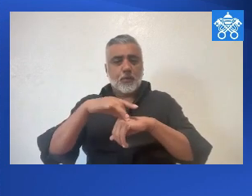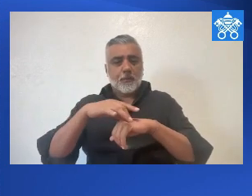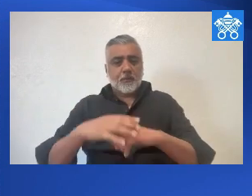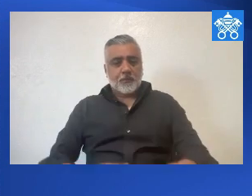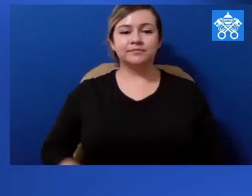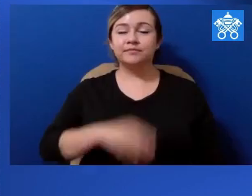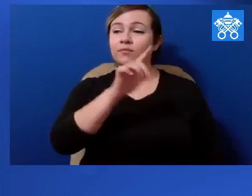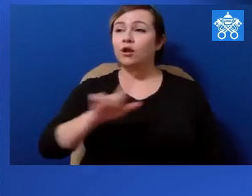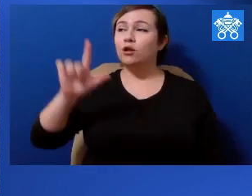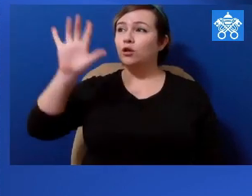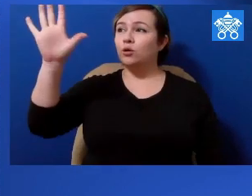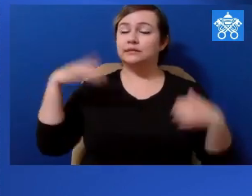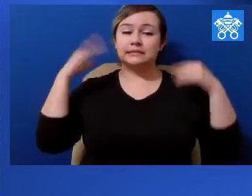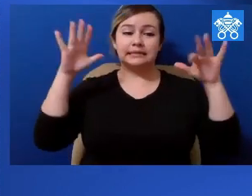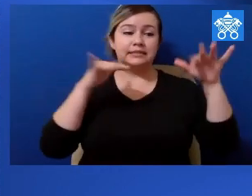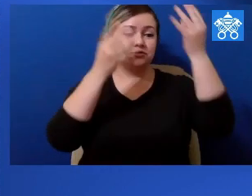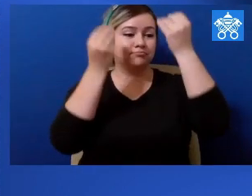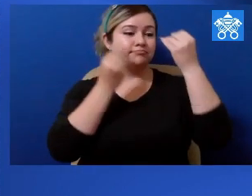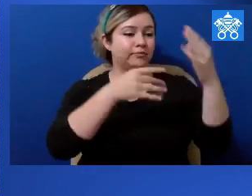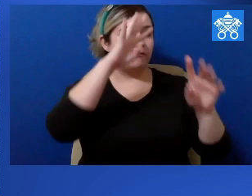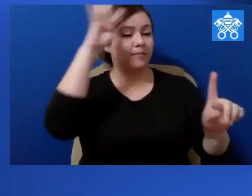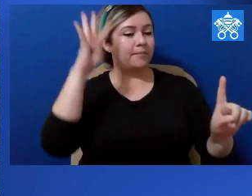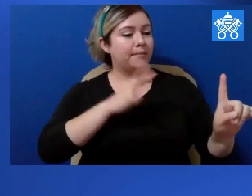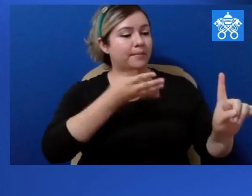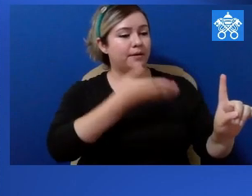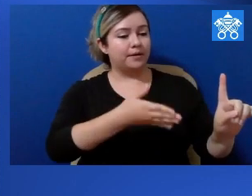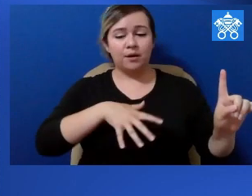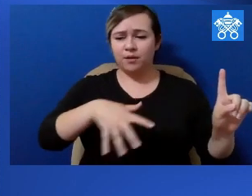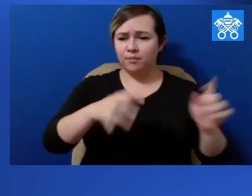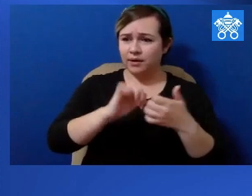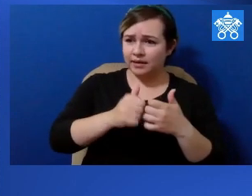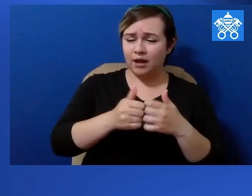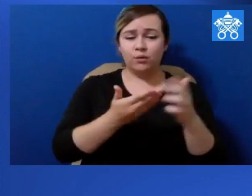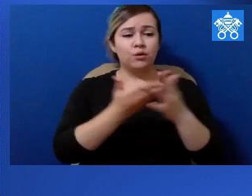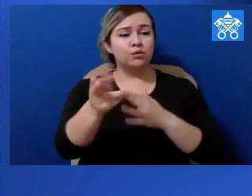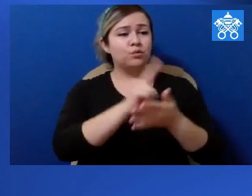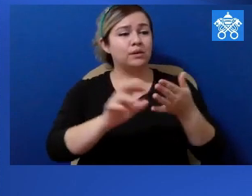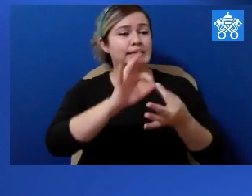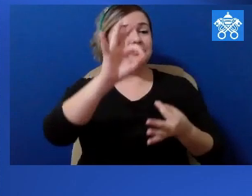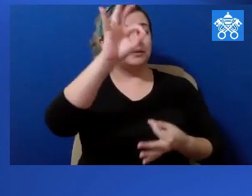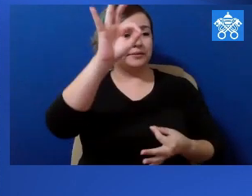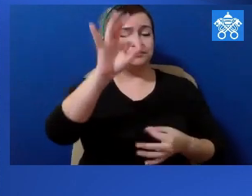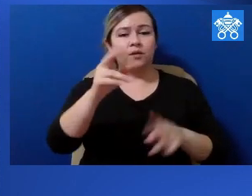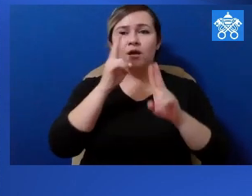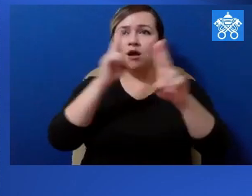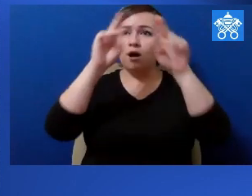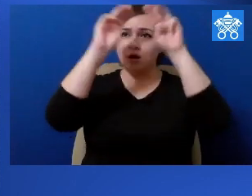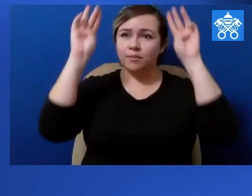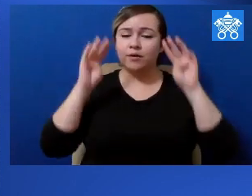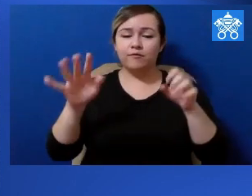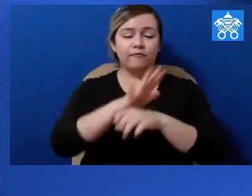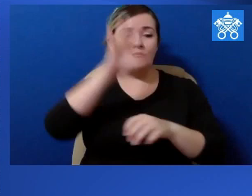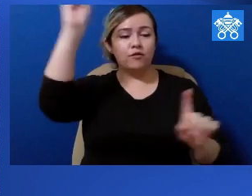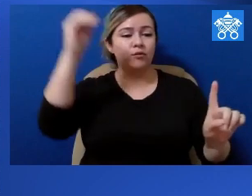on earth. the Lord of of Ave Maria, grazie plena, Dominus Tecum, benedicta tui